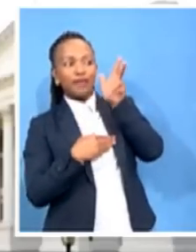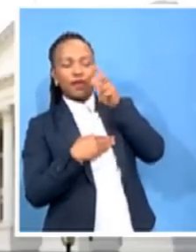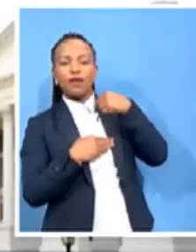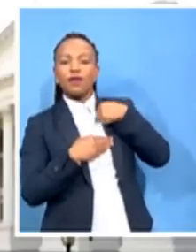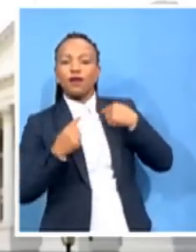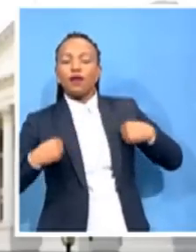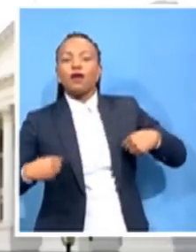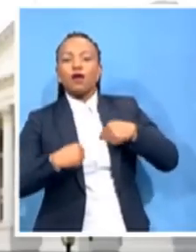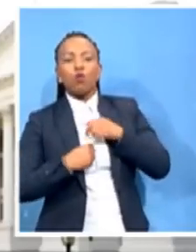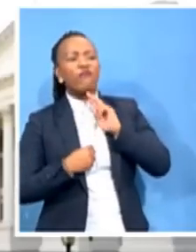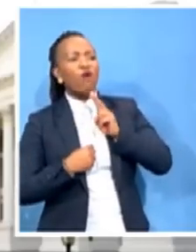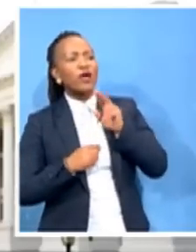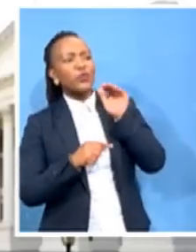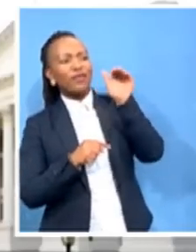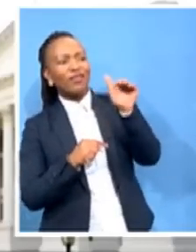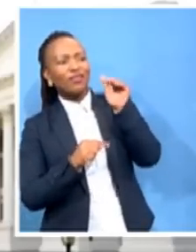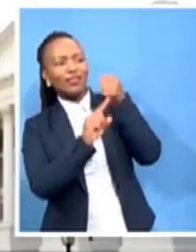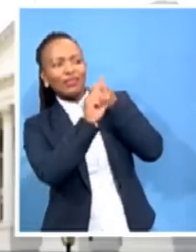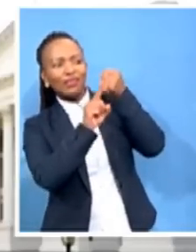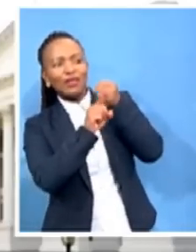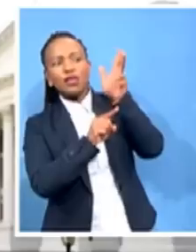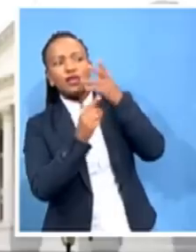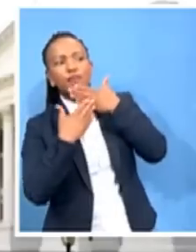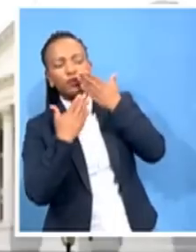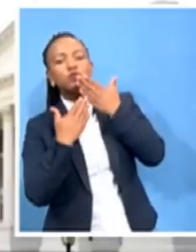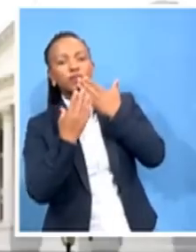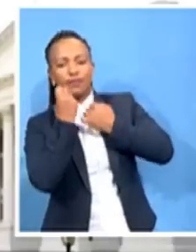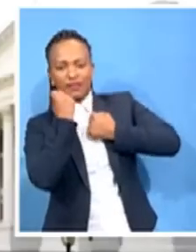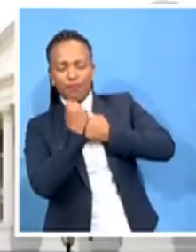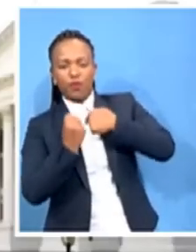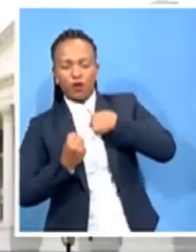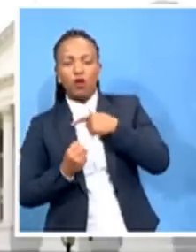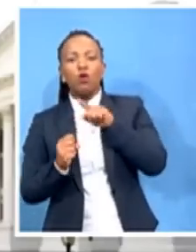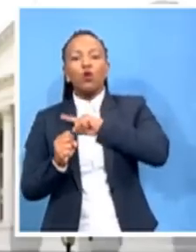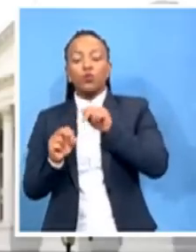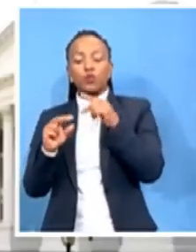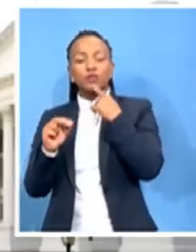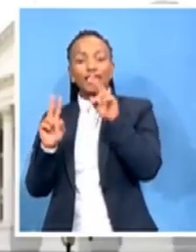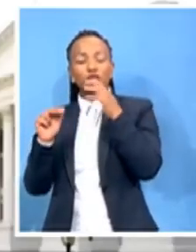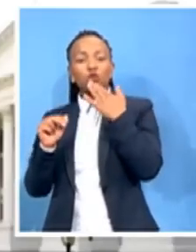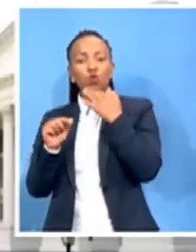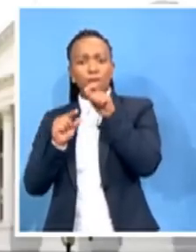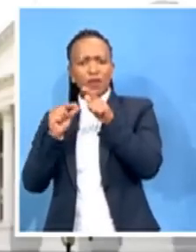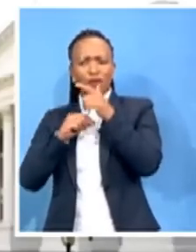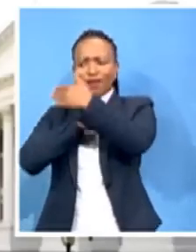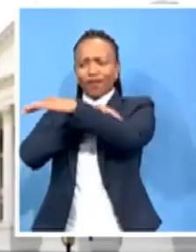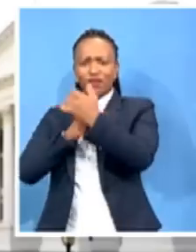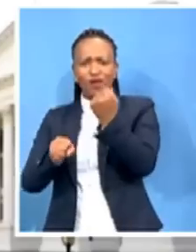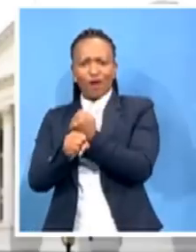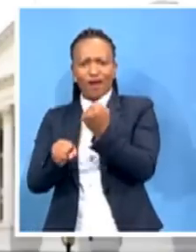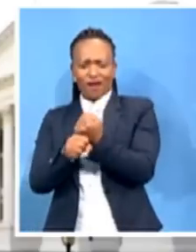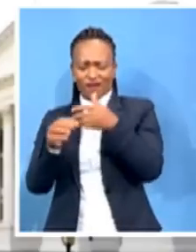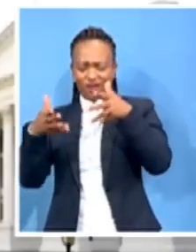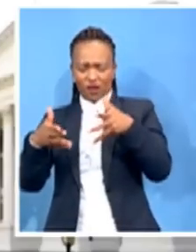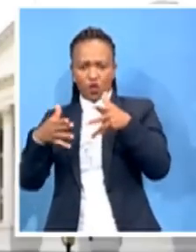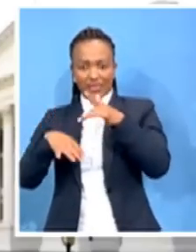are seeing the issues of the foreigners, it must be dealt with sensitively as it is, but we must